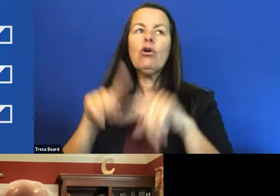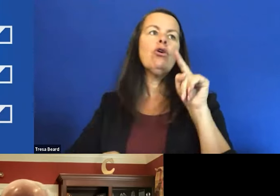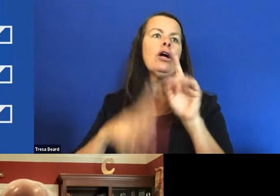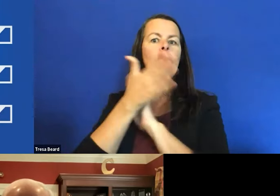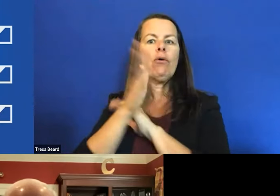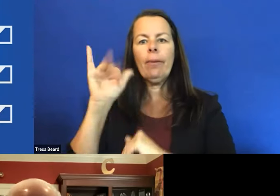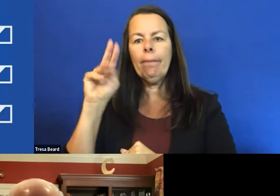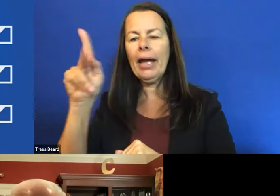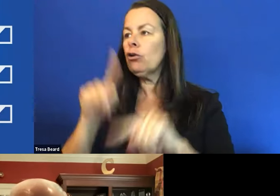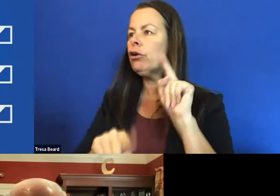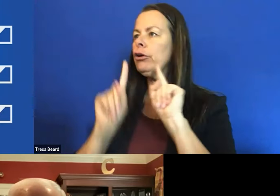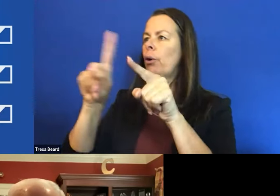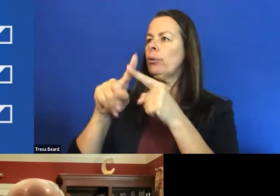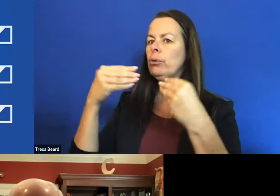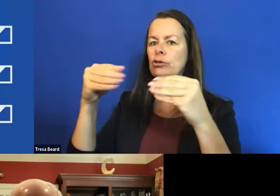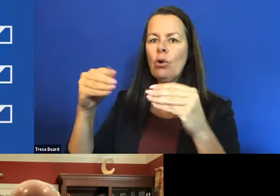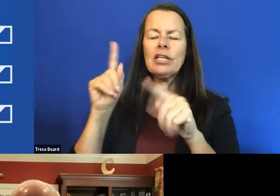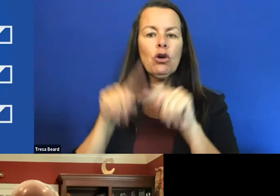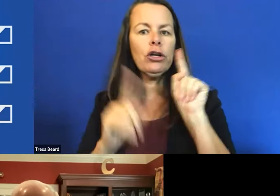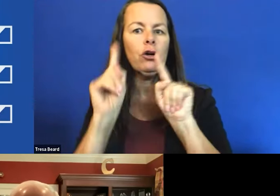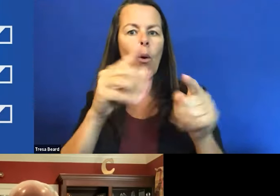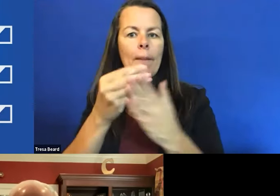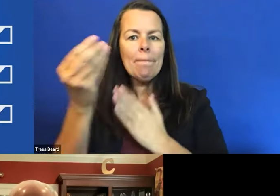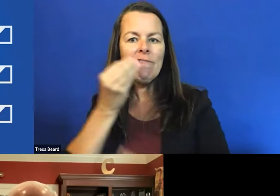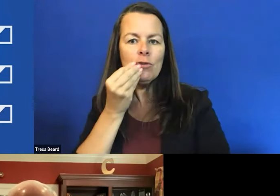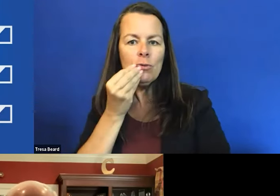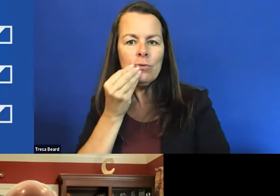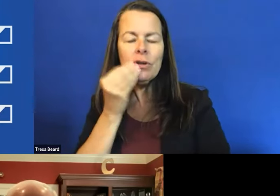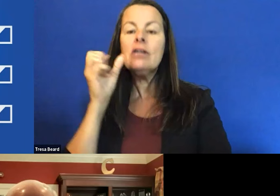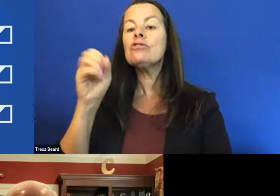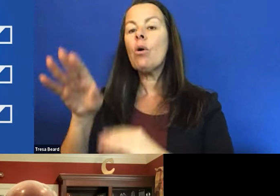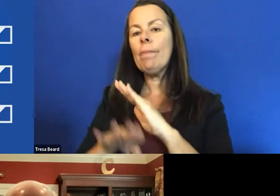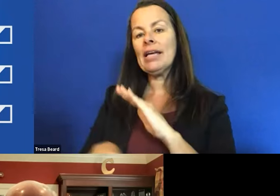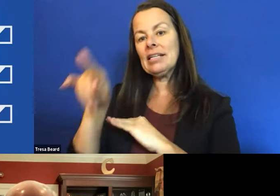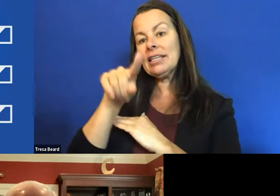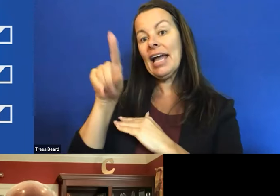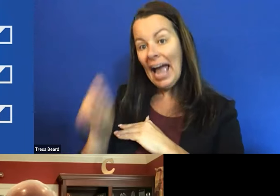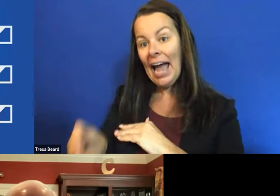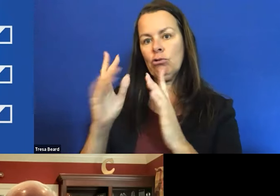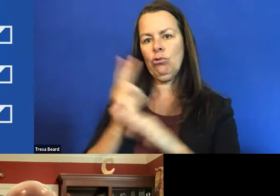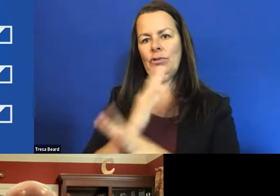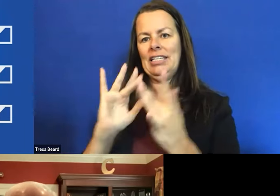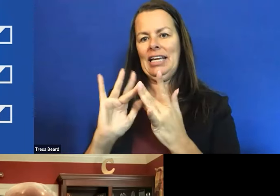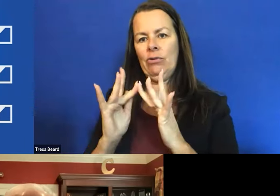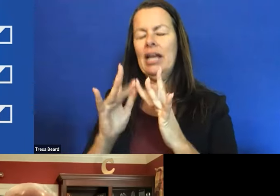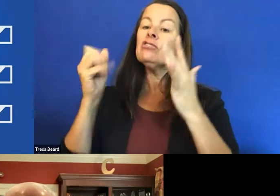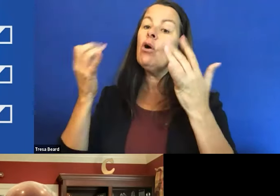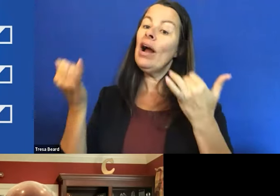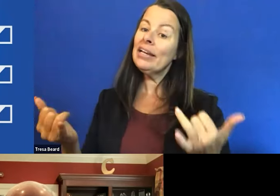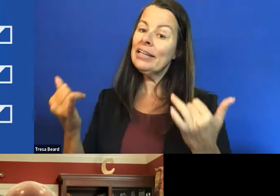operations, they couldn't even go and get food. So basically, they had to use the internet. Now, if you